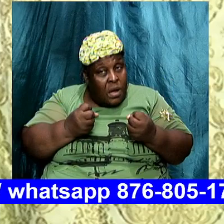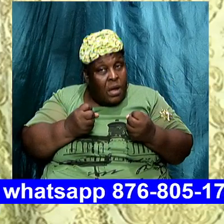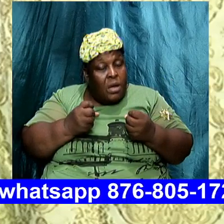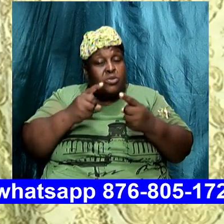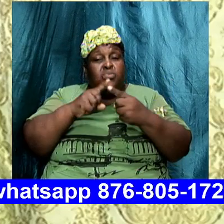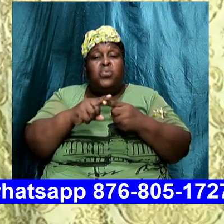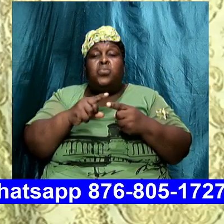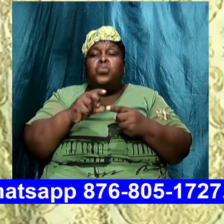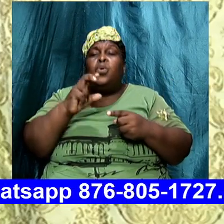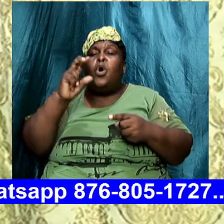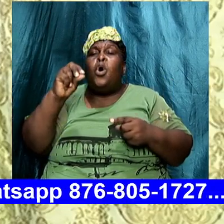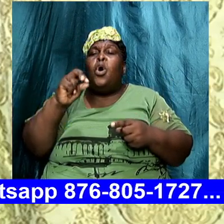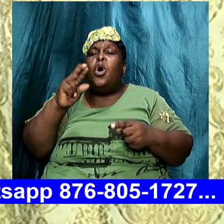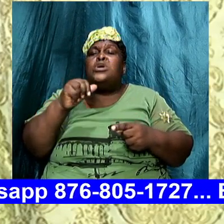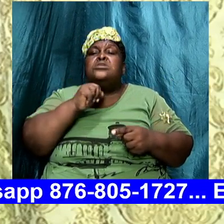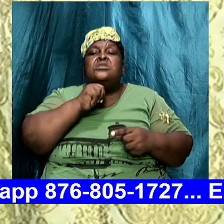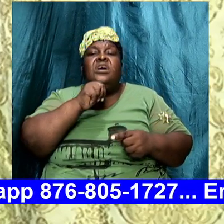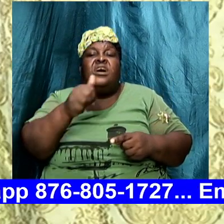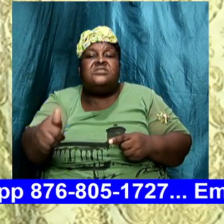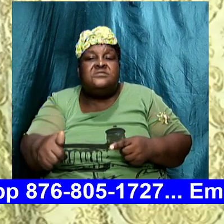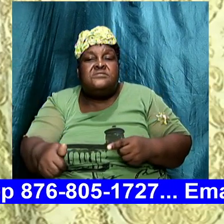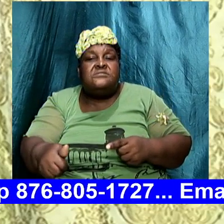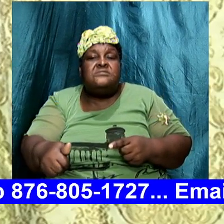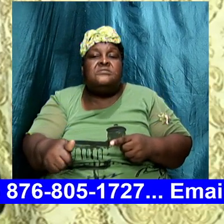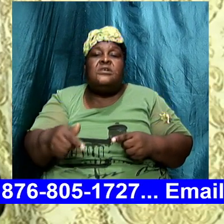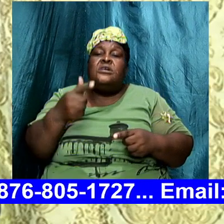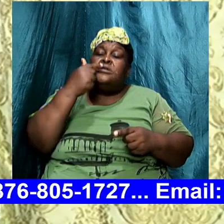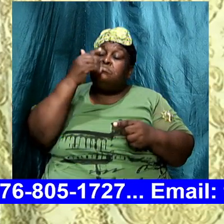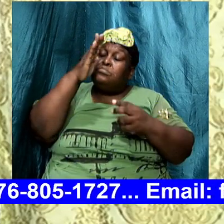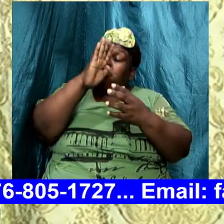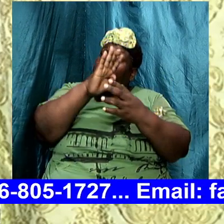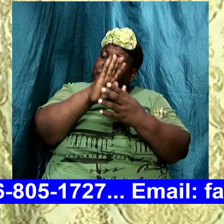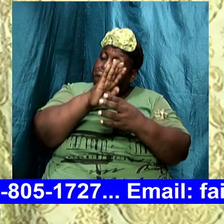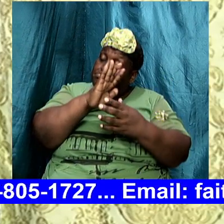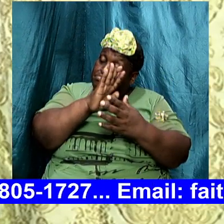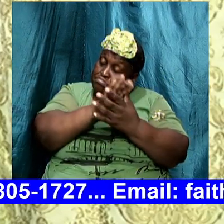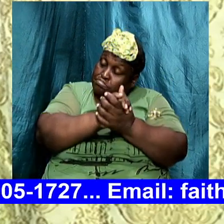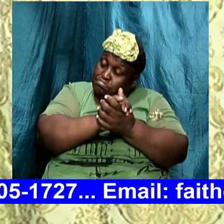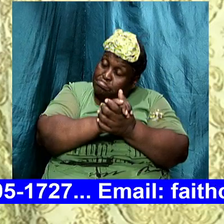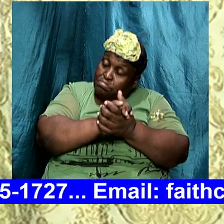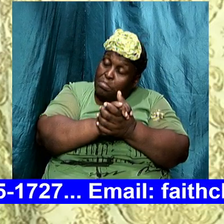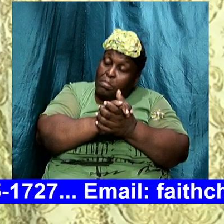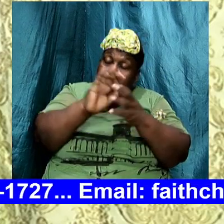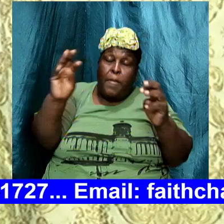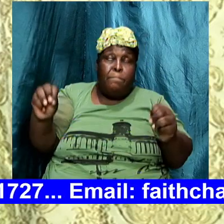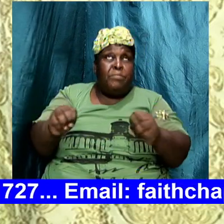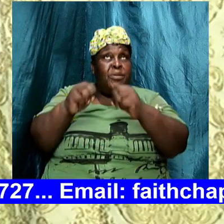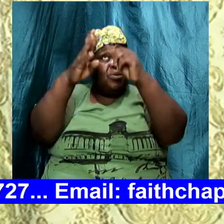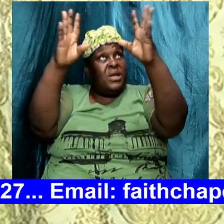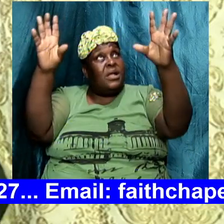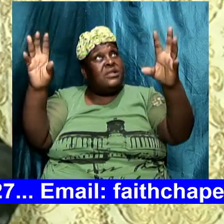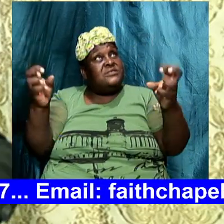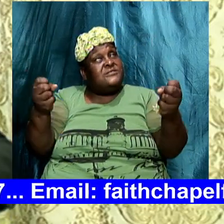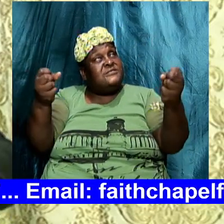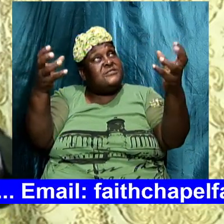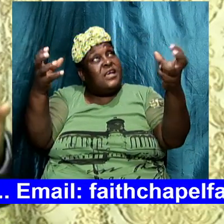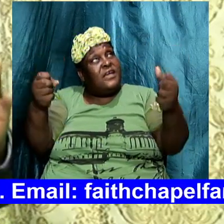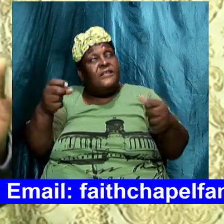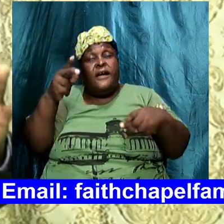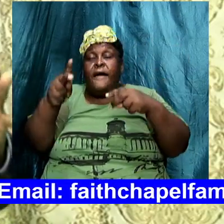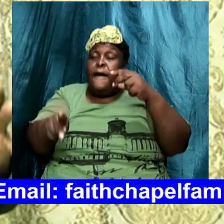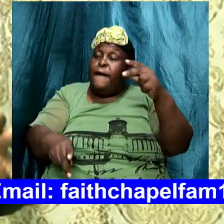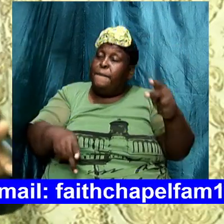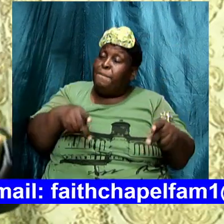and they promise you miracles they promise you sign and people